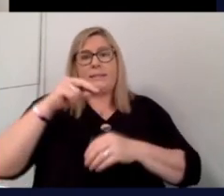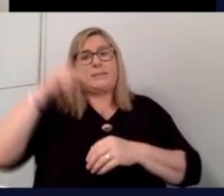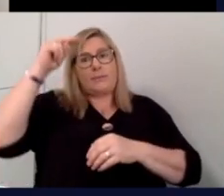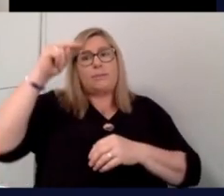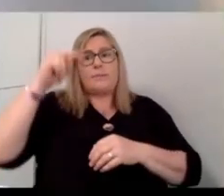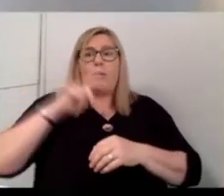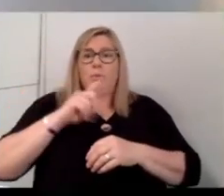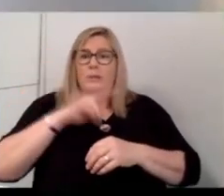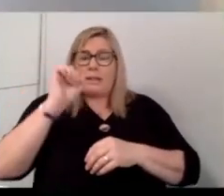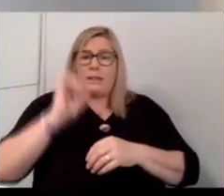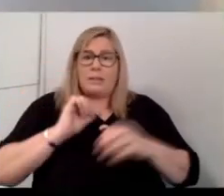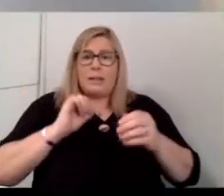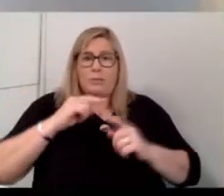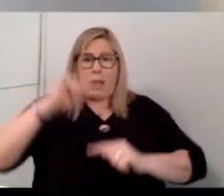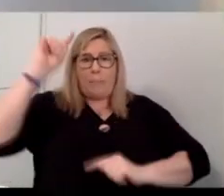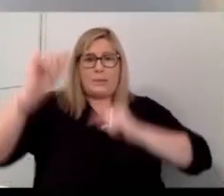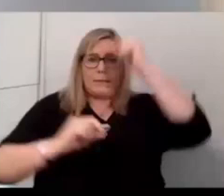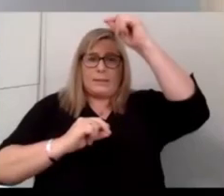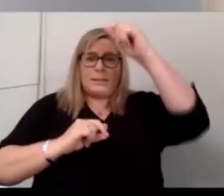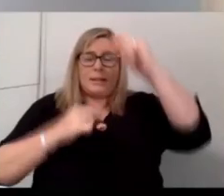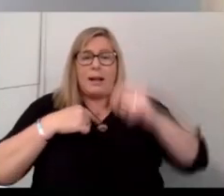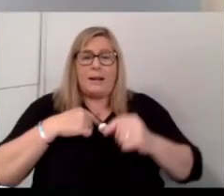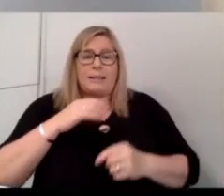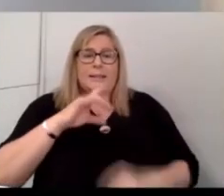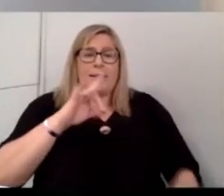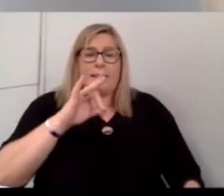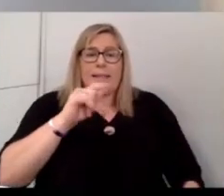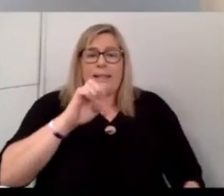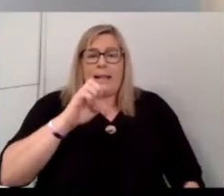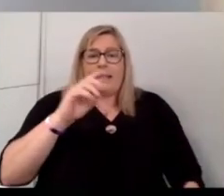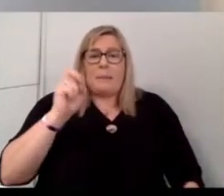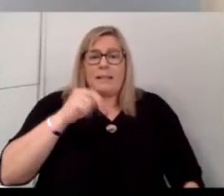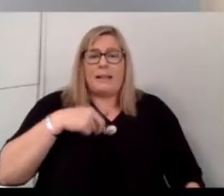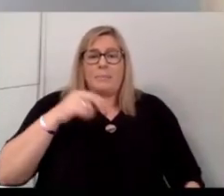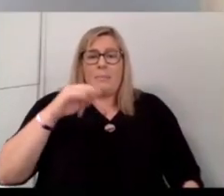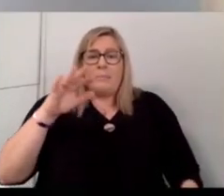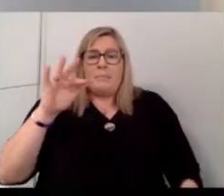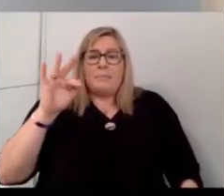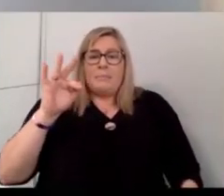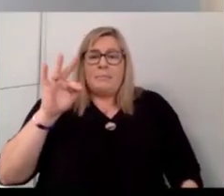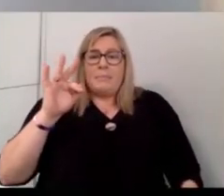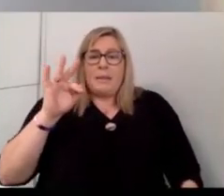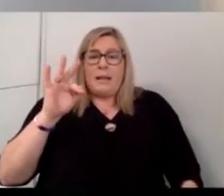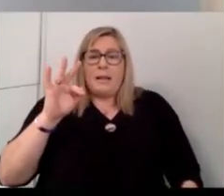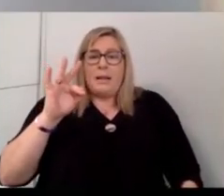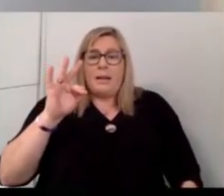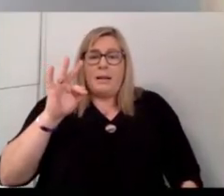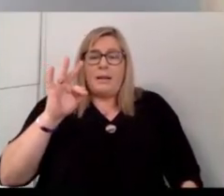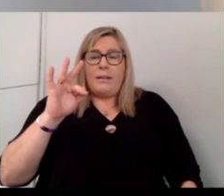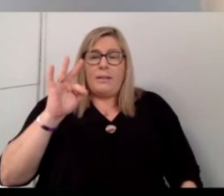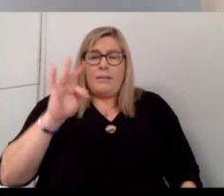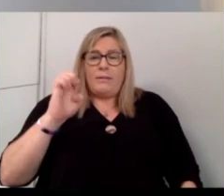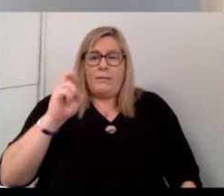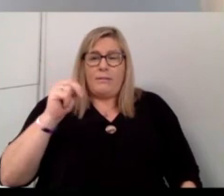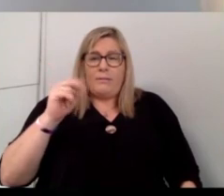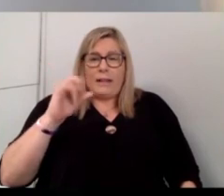Yeah, so my name is Kate Madden, and I'm the co-founder of FenuHealth. So FenuHealth more or less supplies a range of products